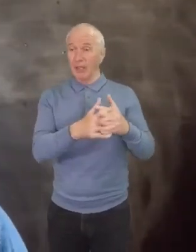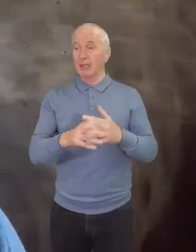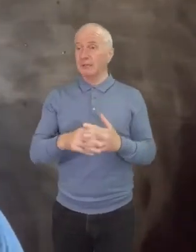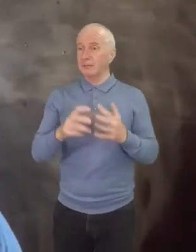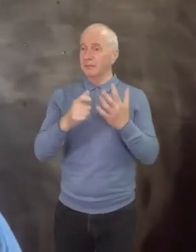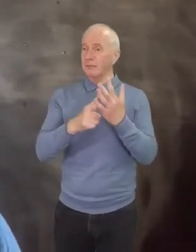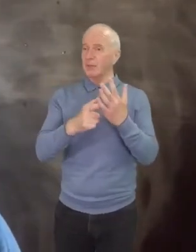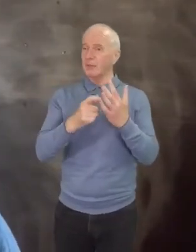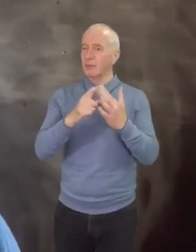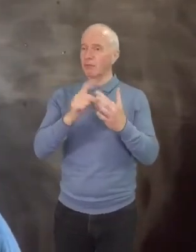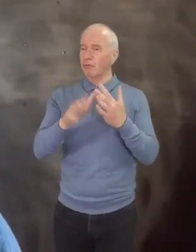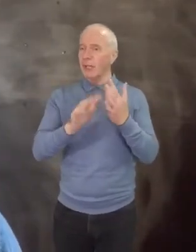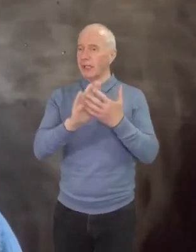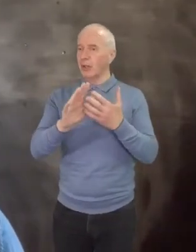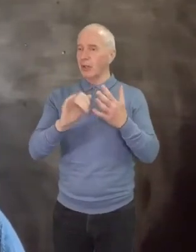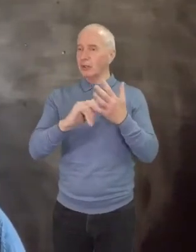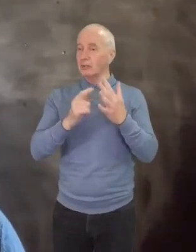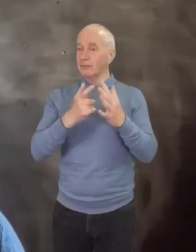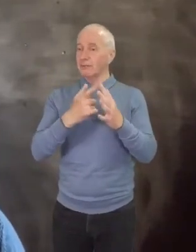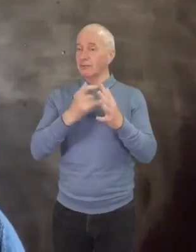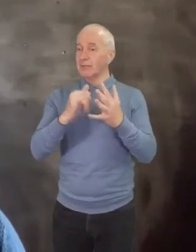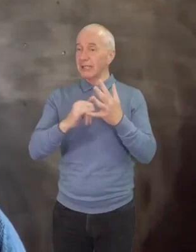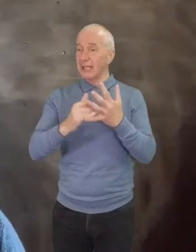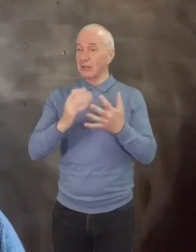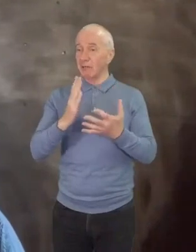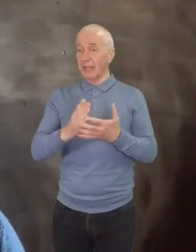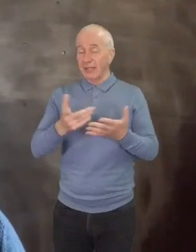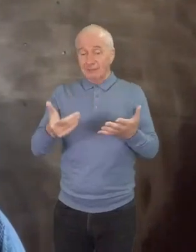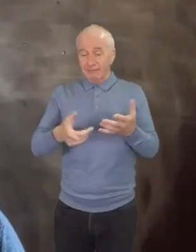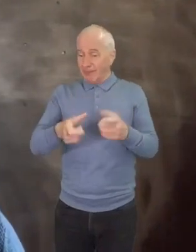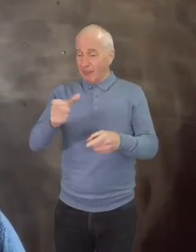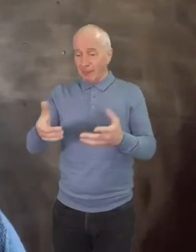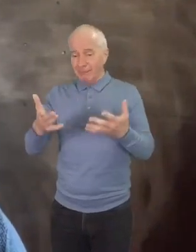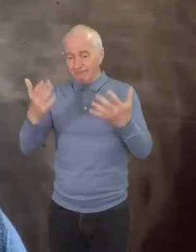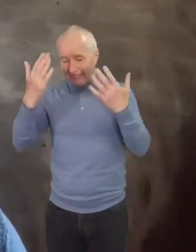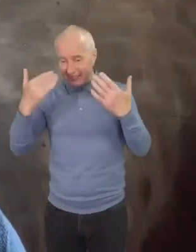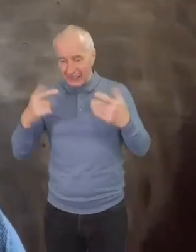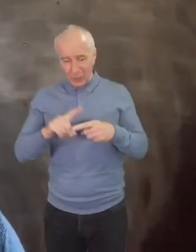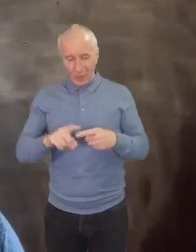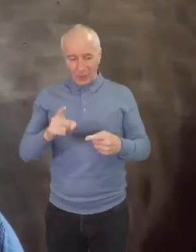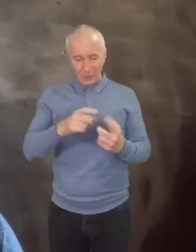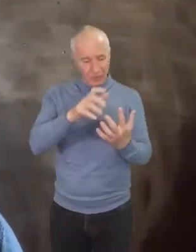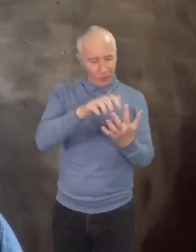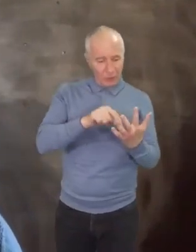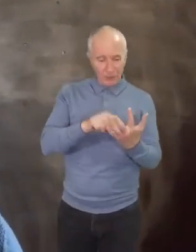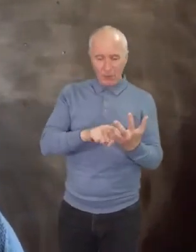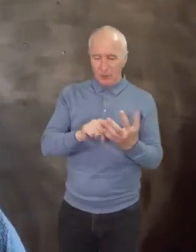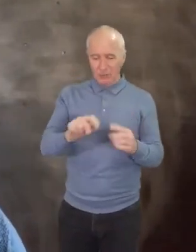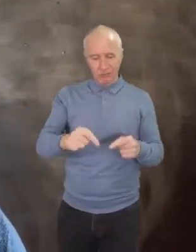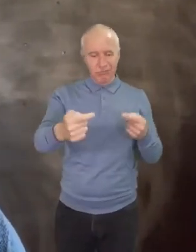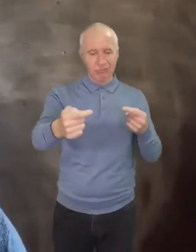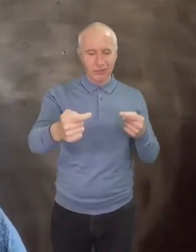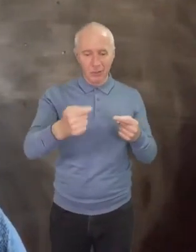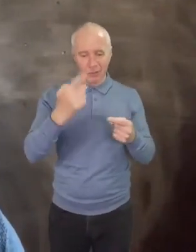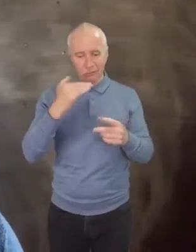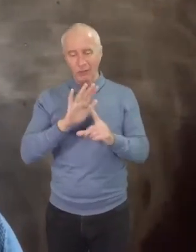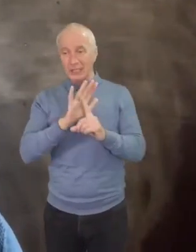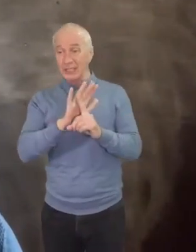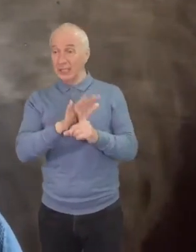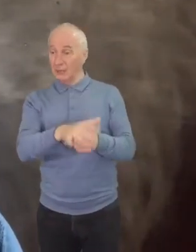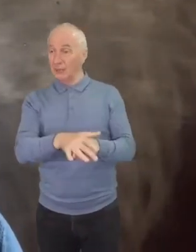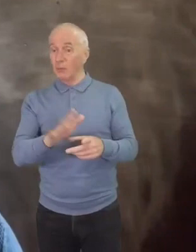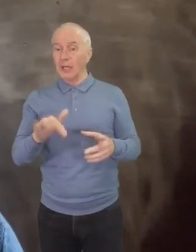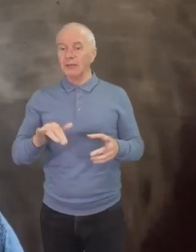claims that Bonhoeffer simply just did not become aware of the gospel's opposition to racism until he was personally